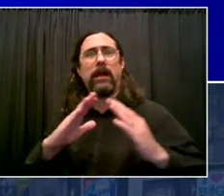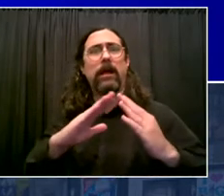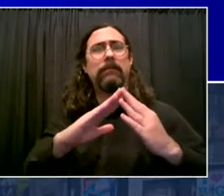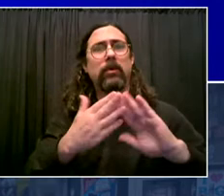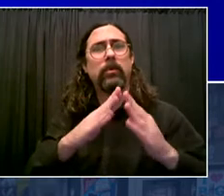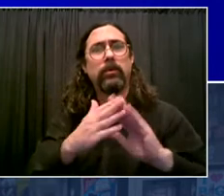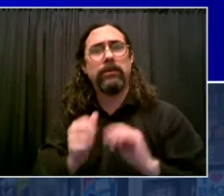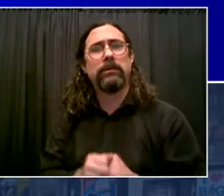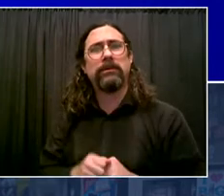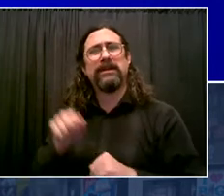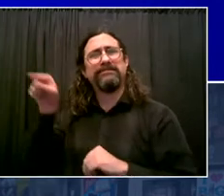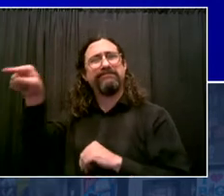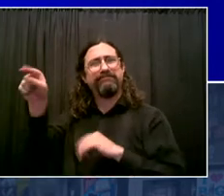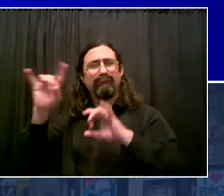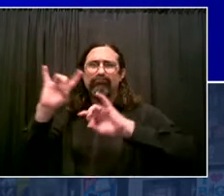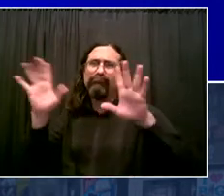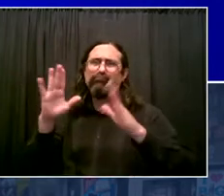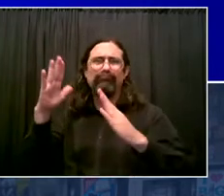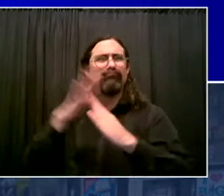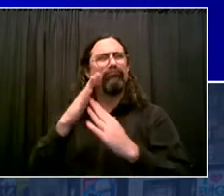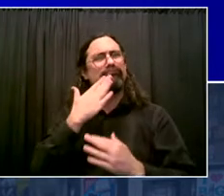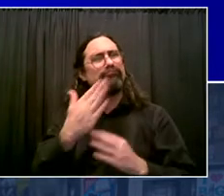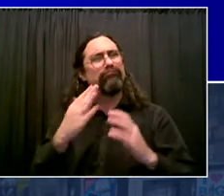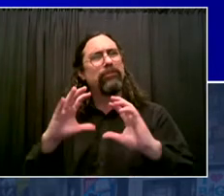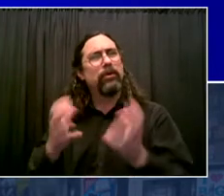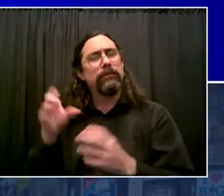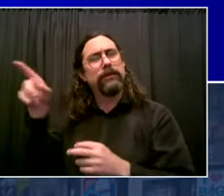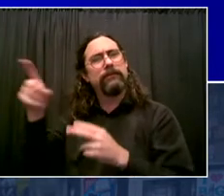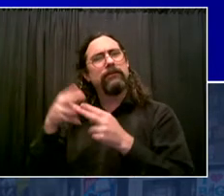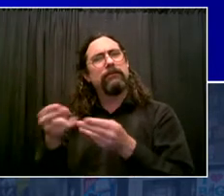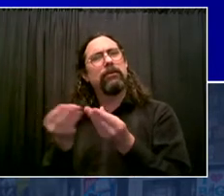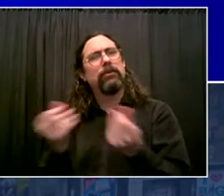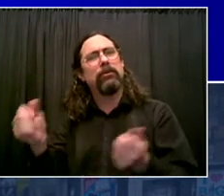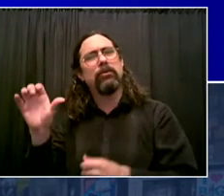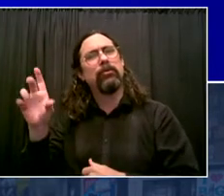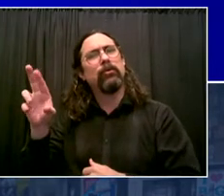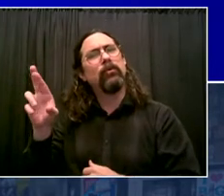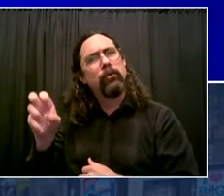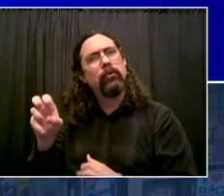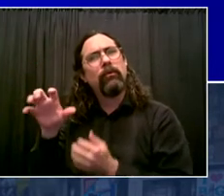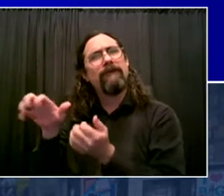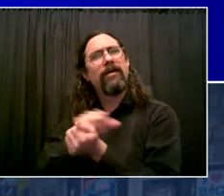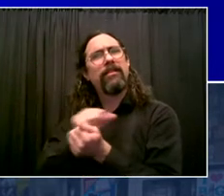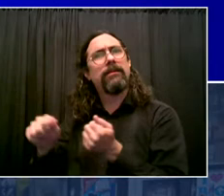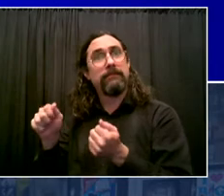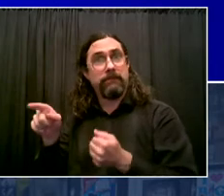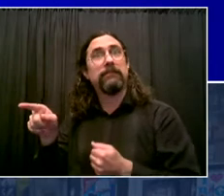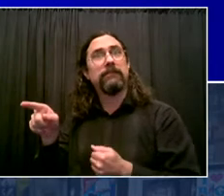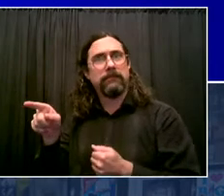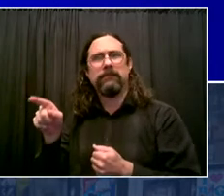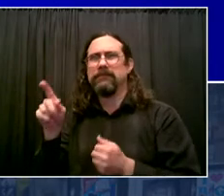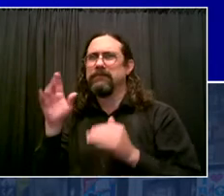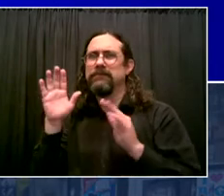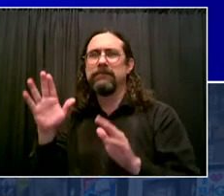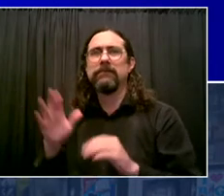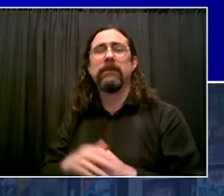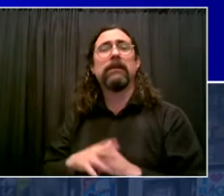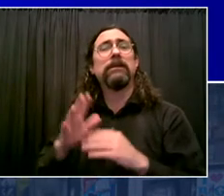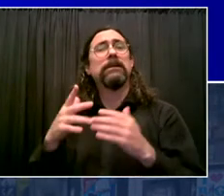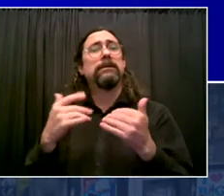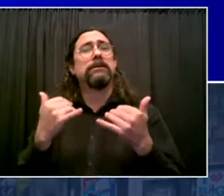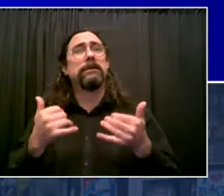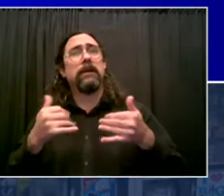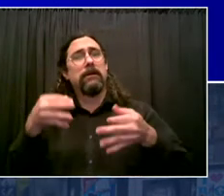solutions to violence, getting our courts up and running. The courts are run by the state, but we've offered every form of help with vaccination